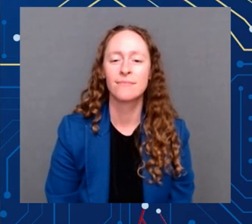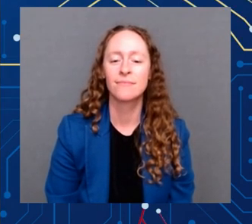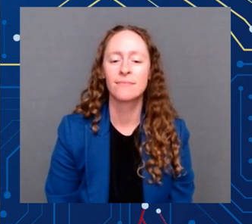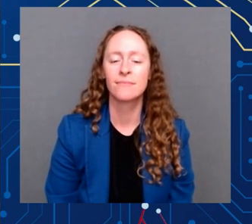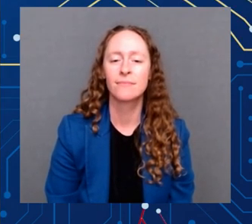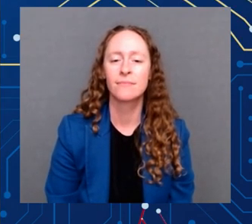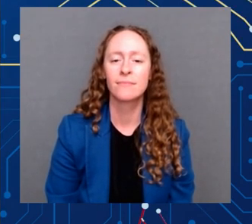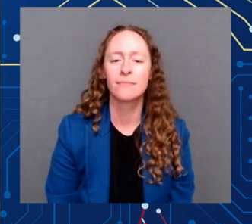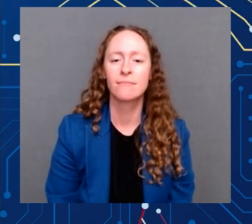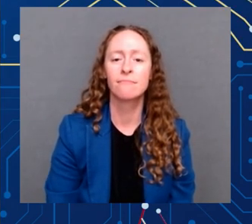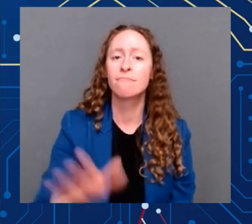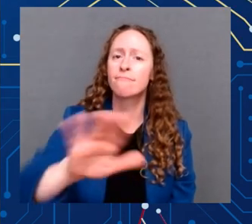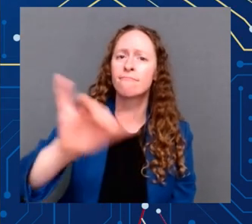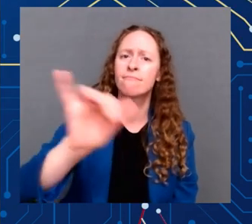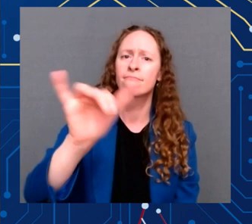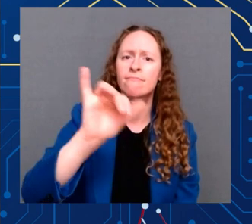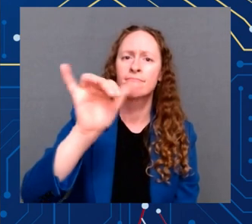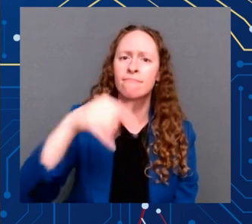Mr. President.